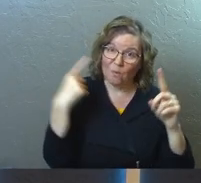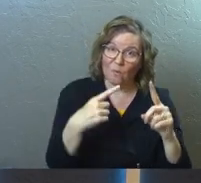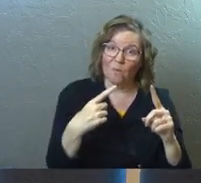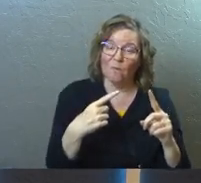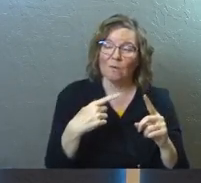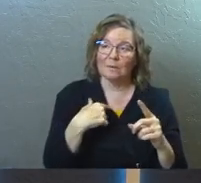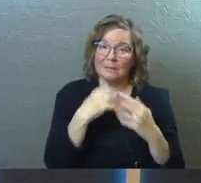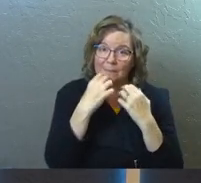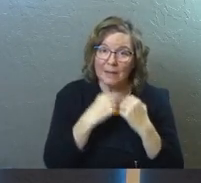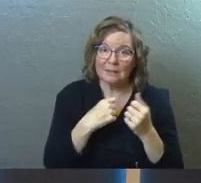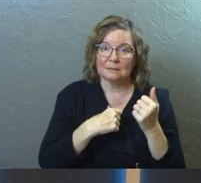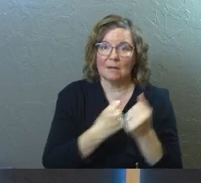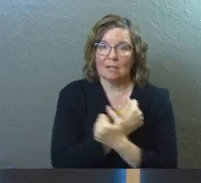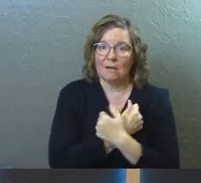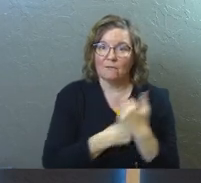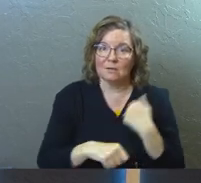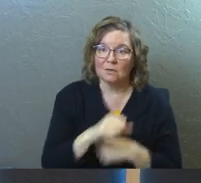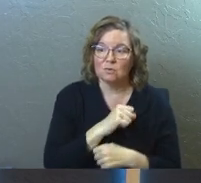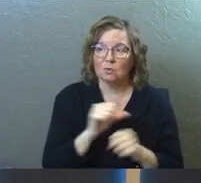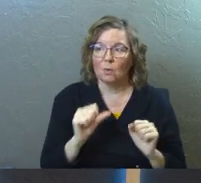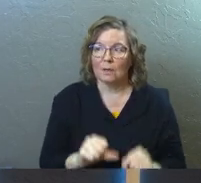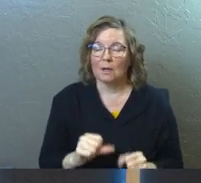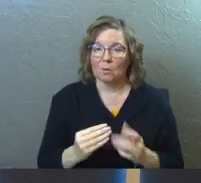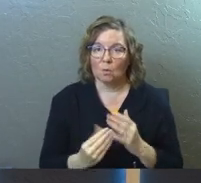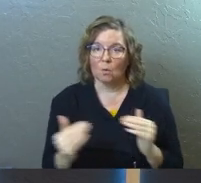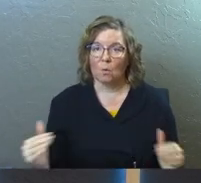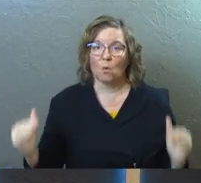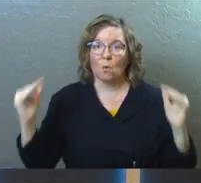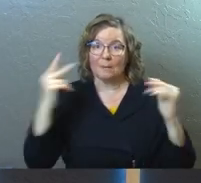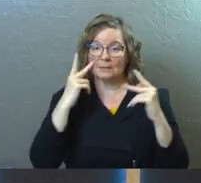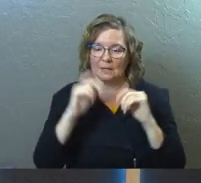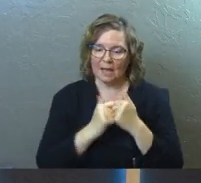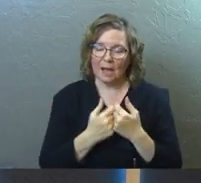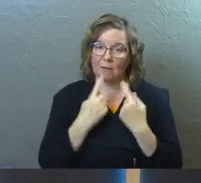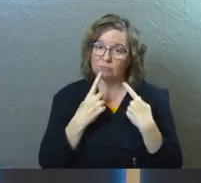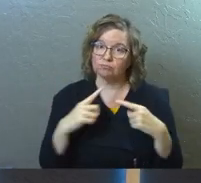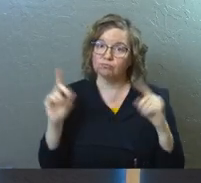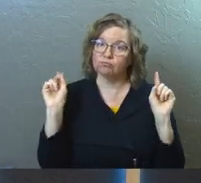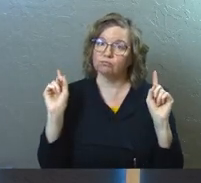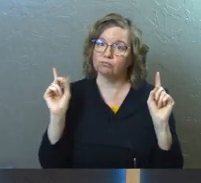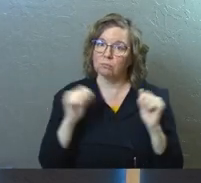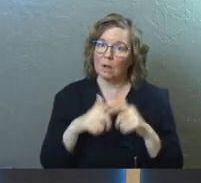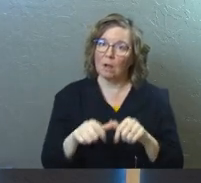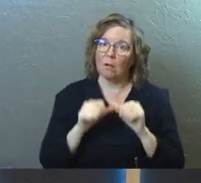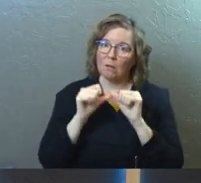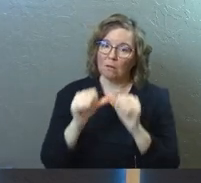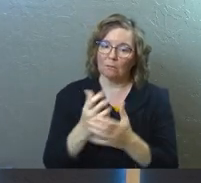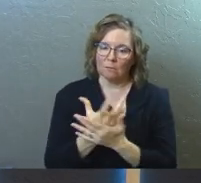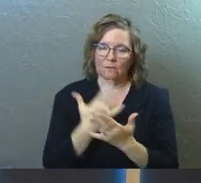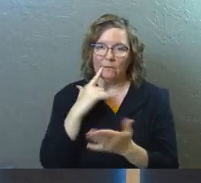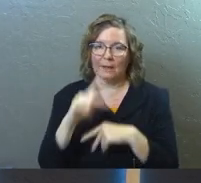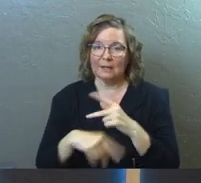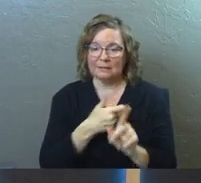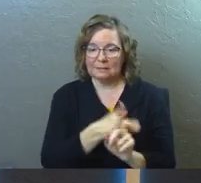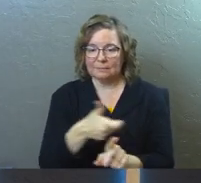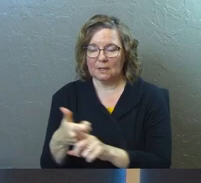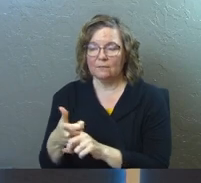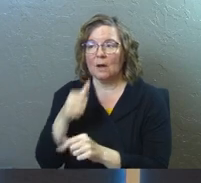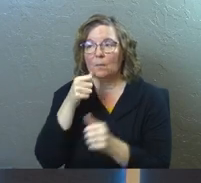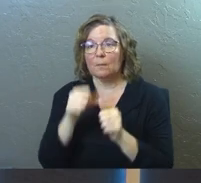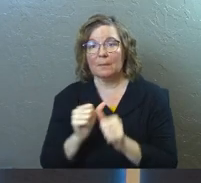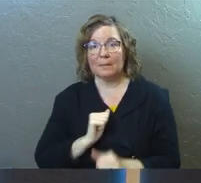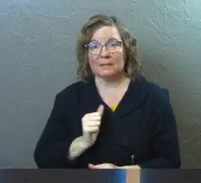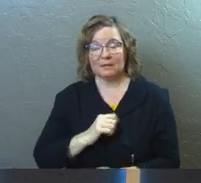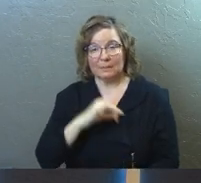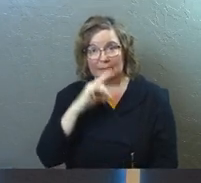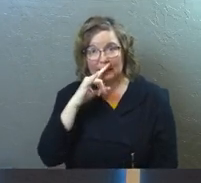to be passionately in love with each other so that they can grow up seeing how it's done and long for that kind of thing themselves. I remember being